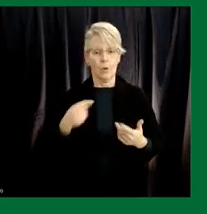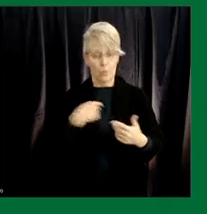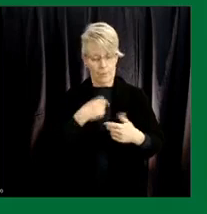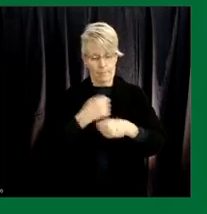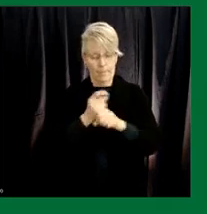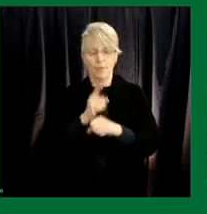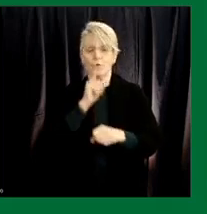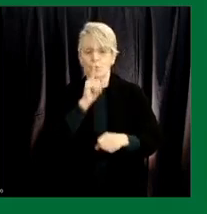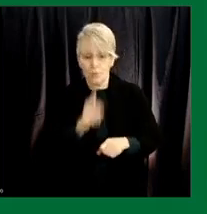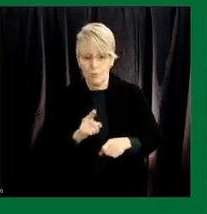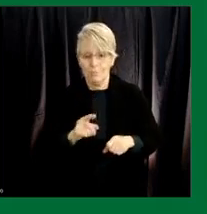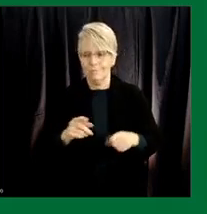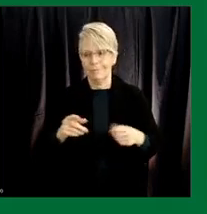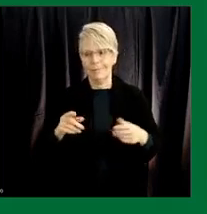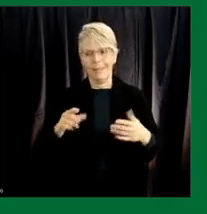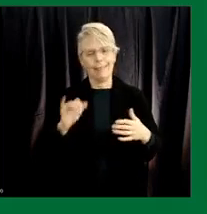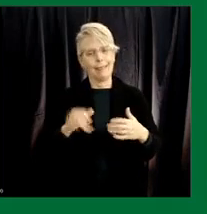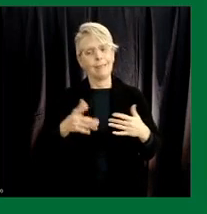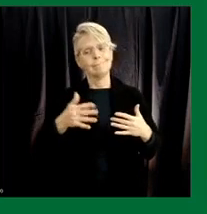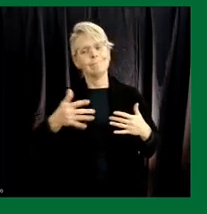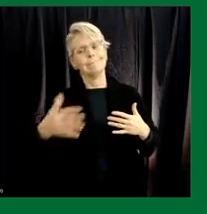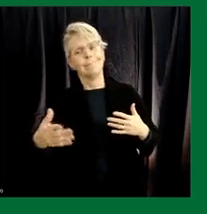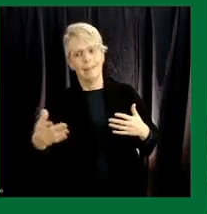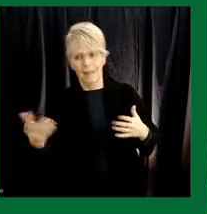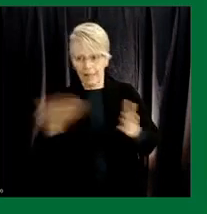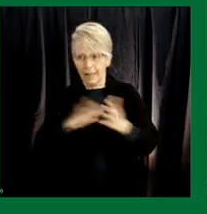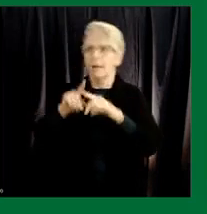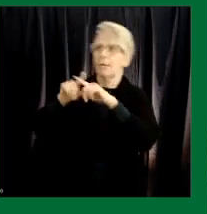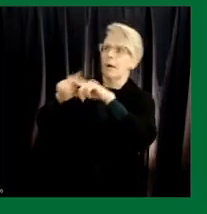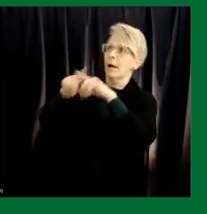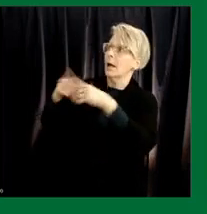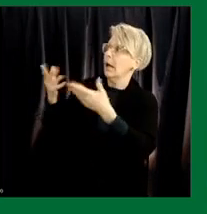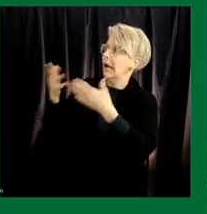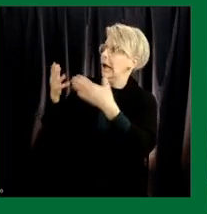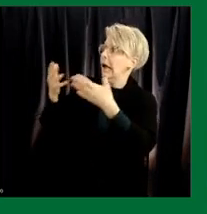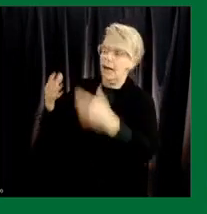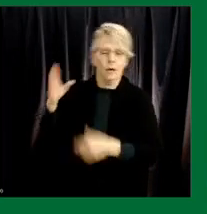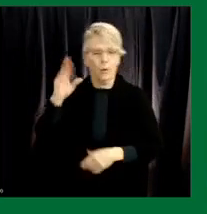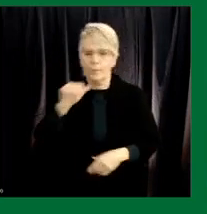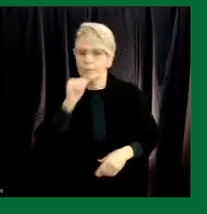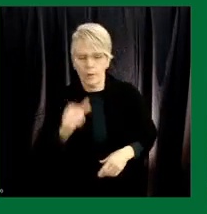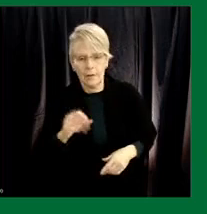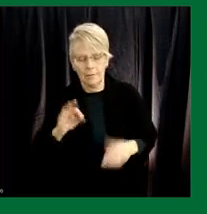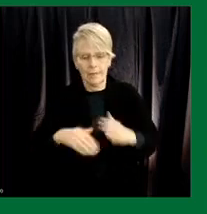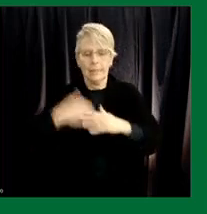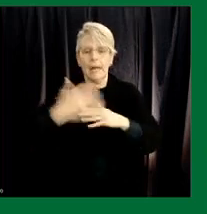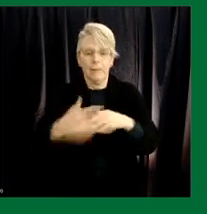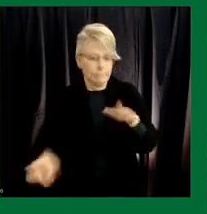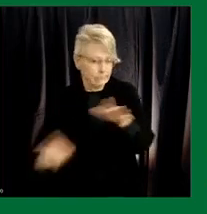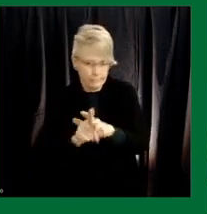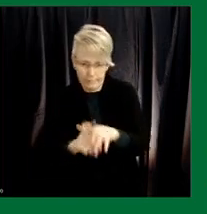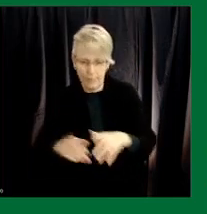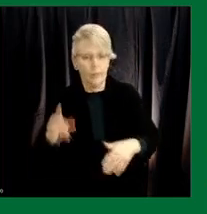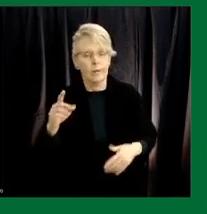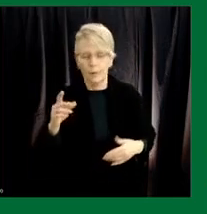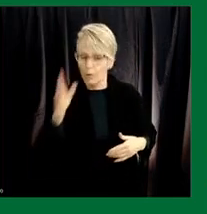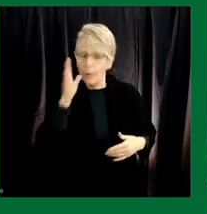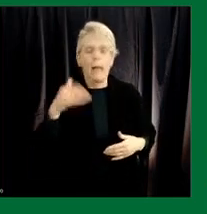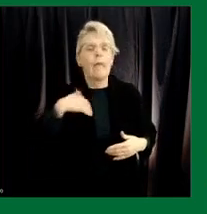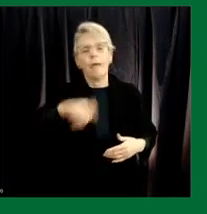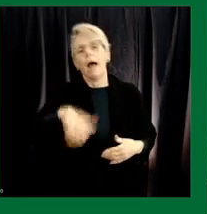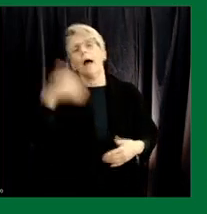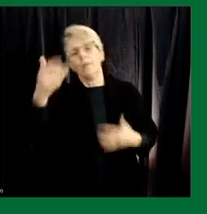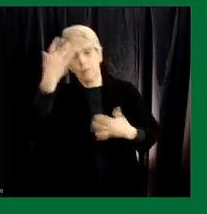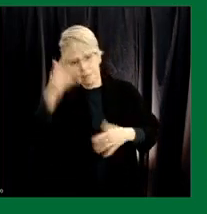that we're not faced with these types of challenges again that when we are faced with the next pandemic and we will we've had a few uh um